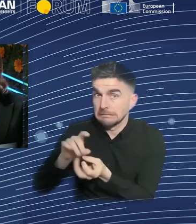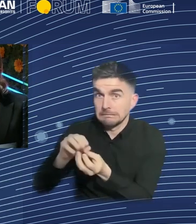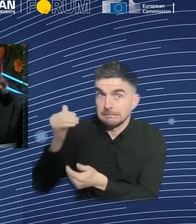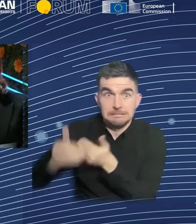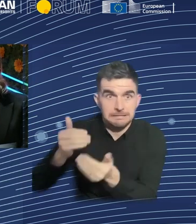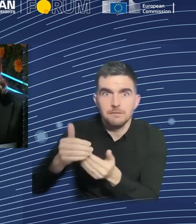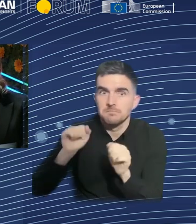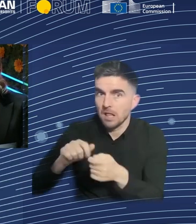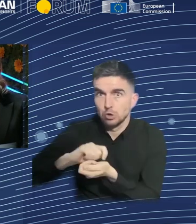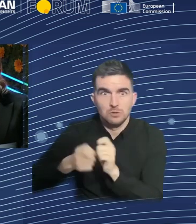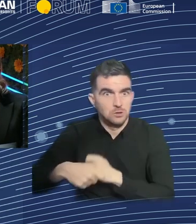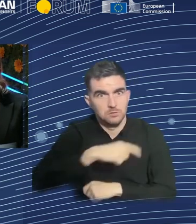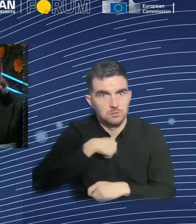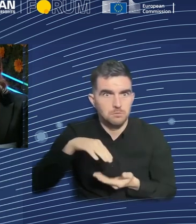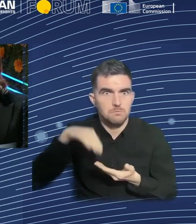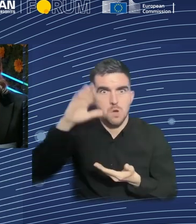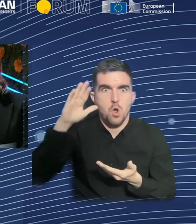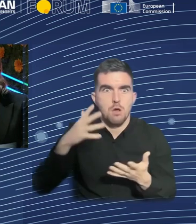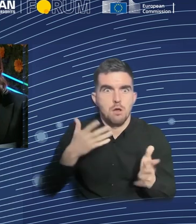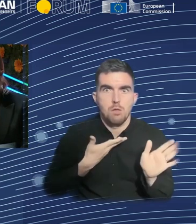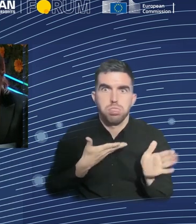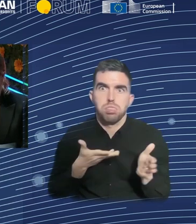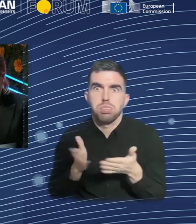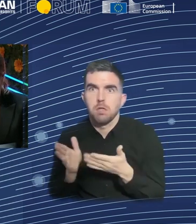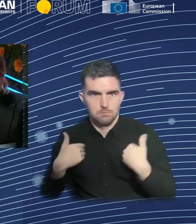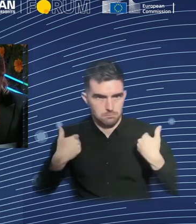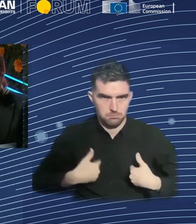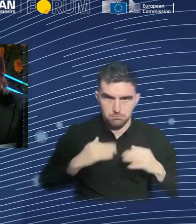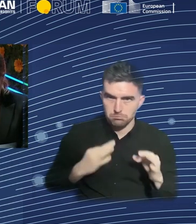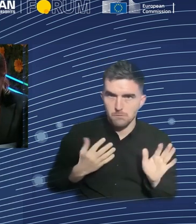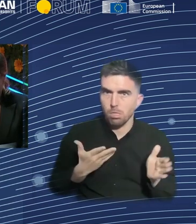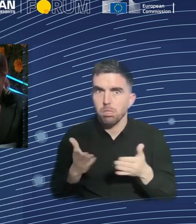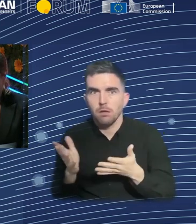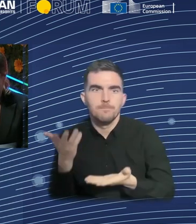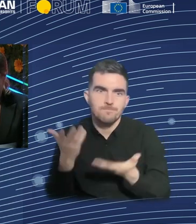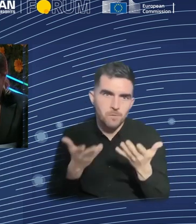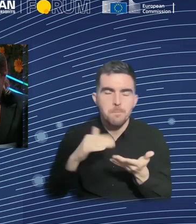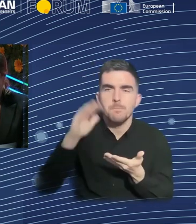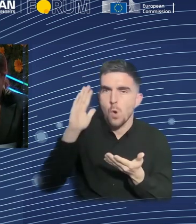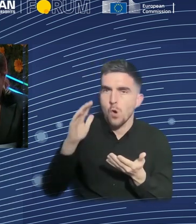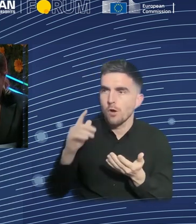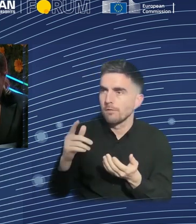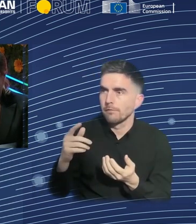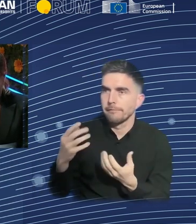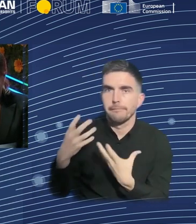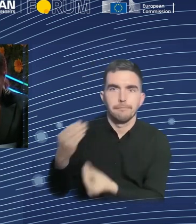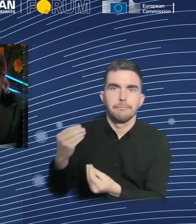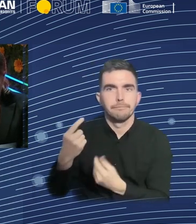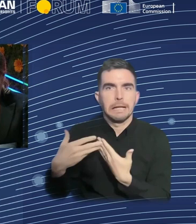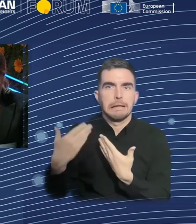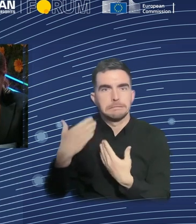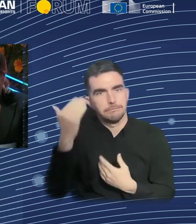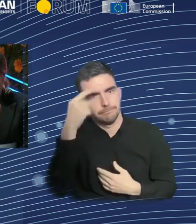so that we are more predictable. And that has created a lot of polarization and has been a really destructive